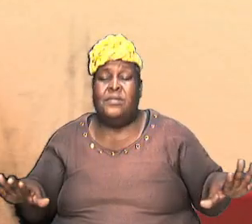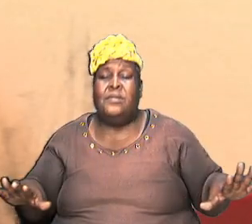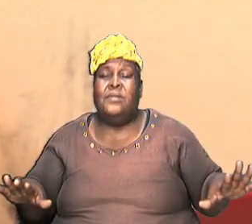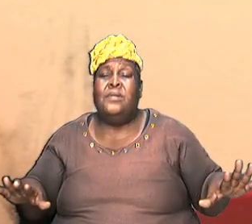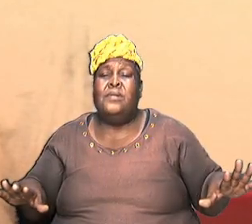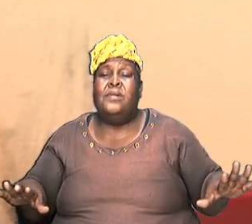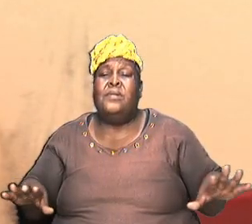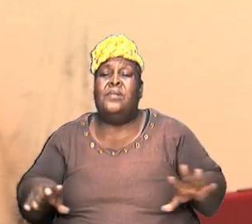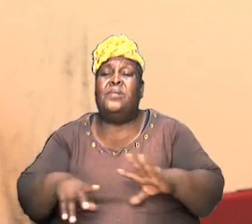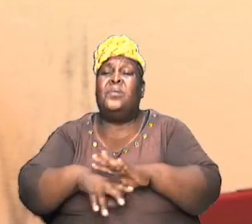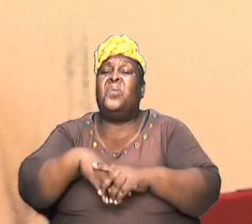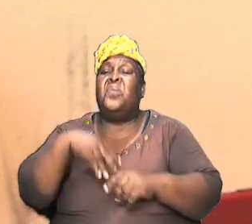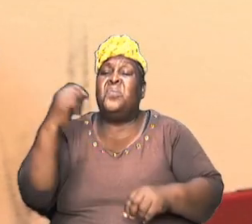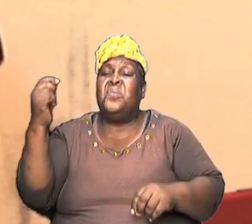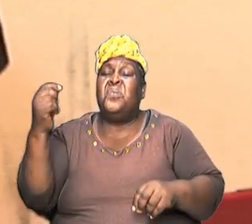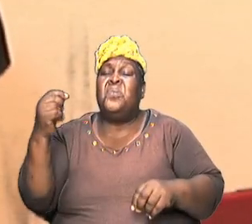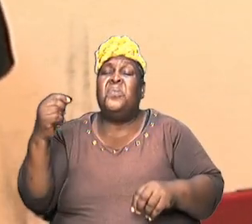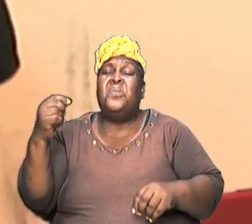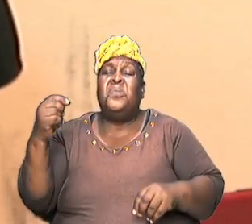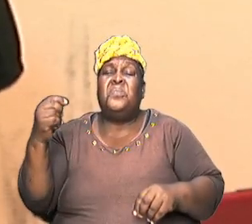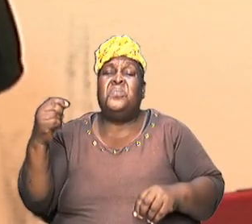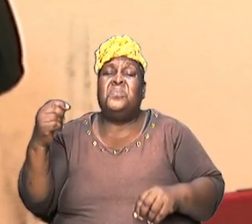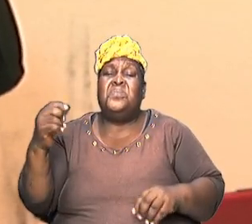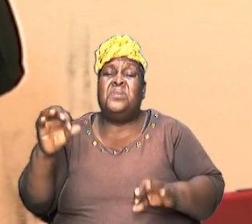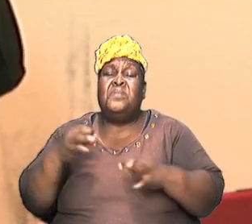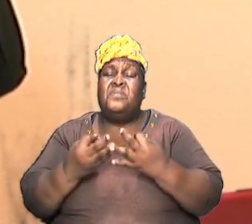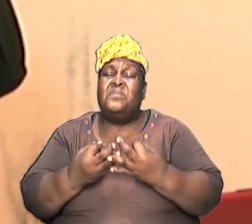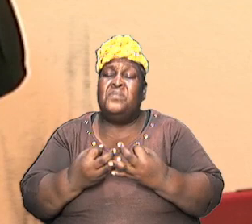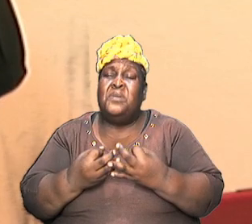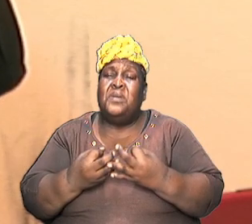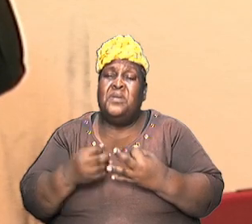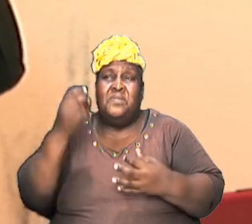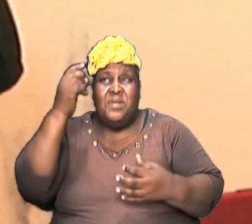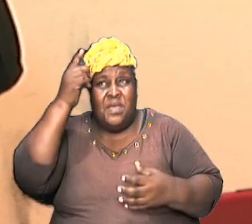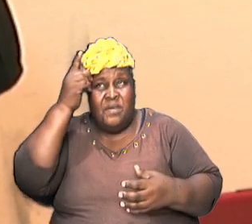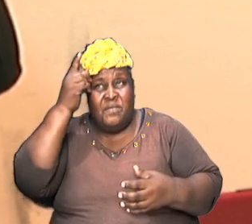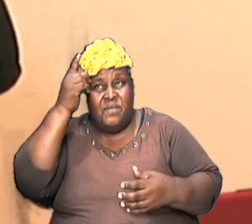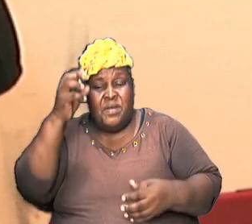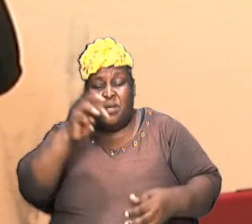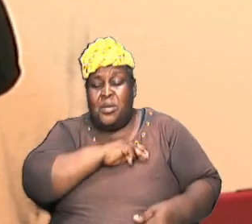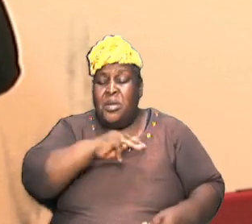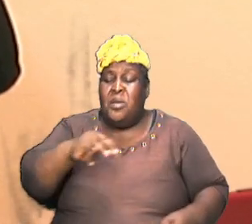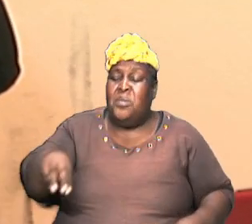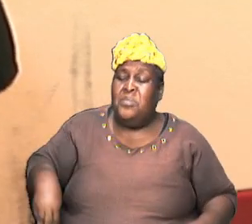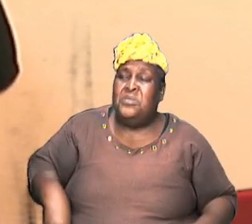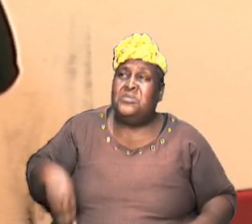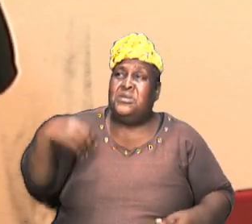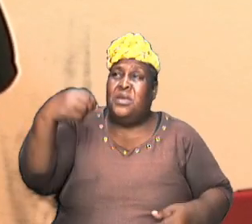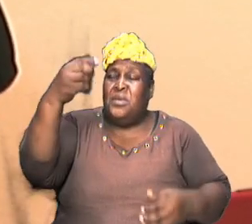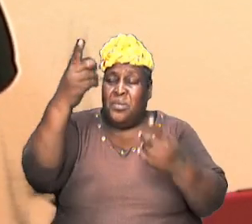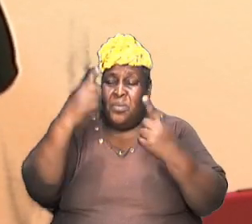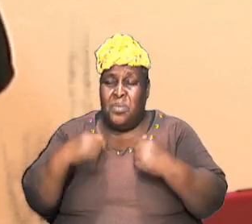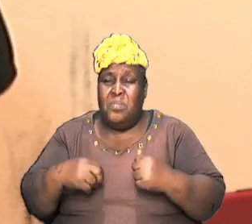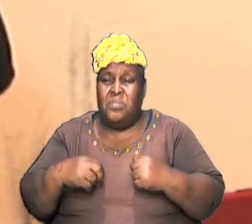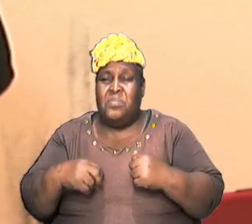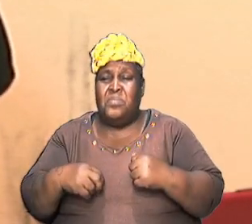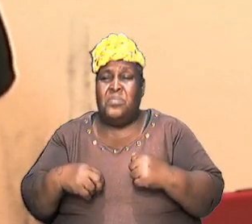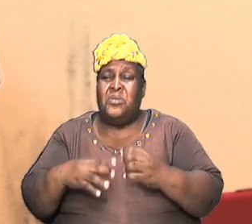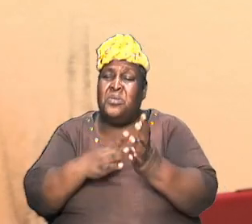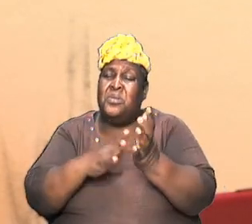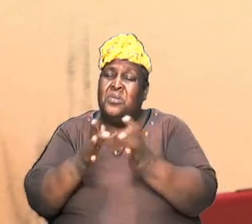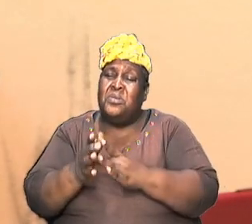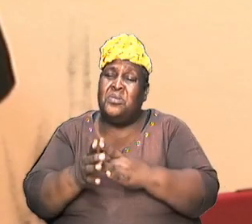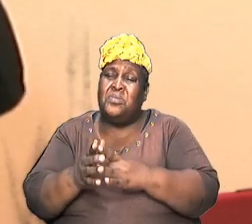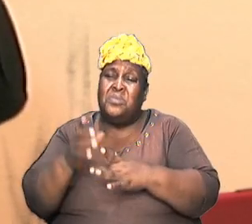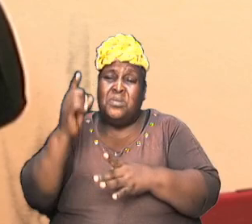and out of the lineage of David Messiah came so he was David's son Bible puts it that